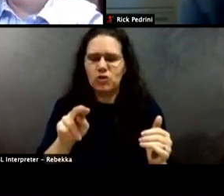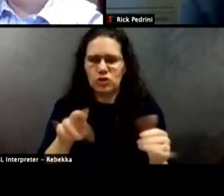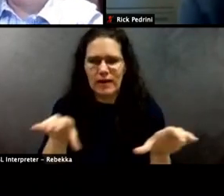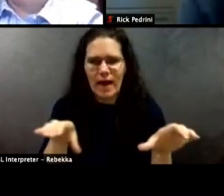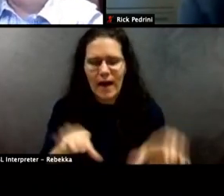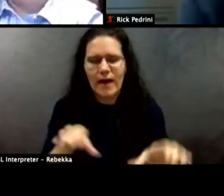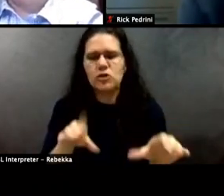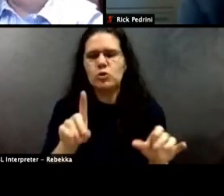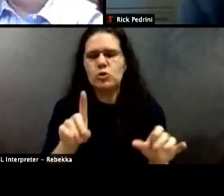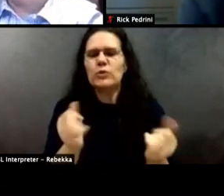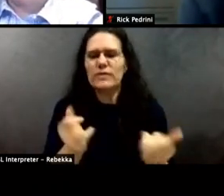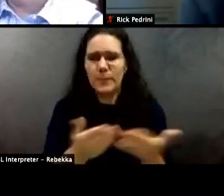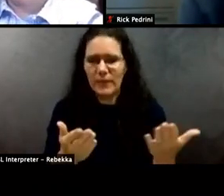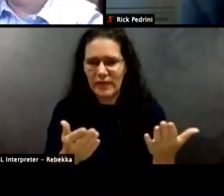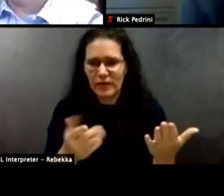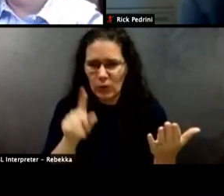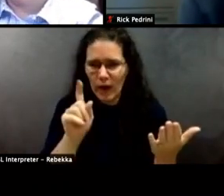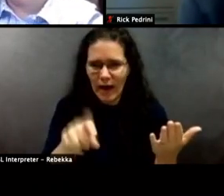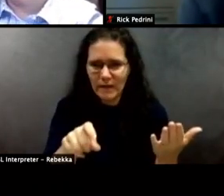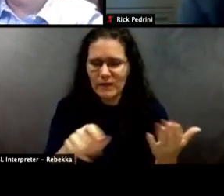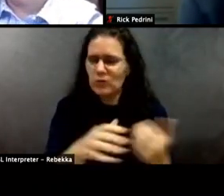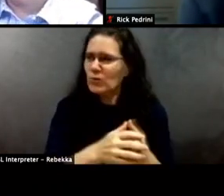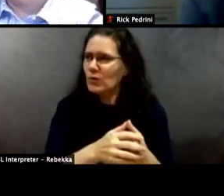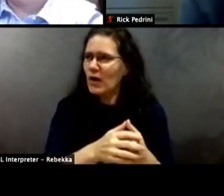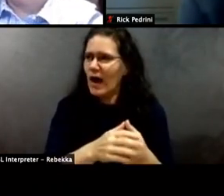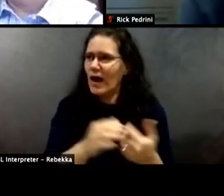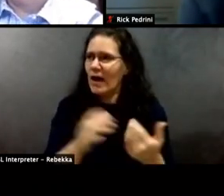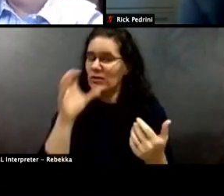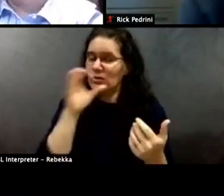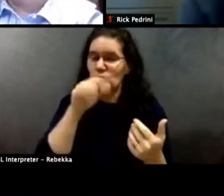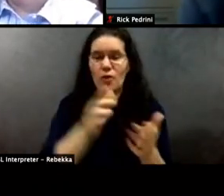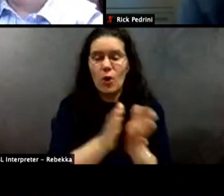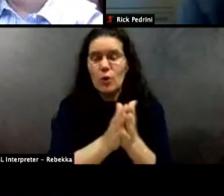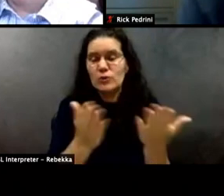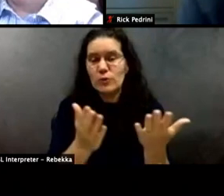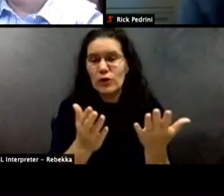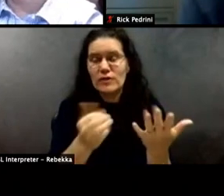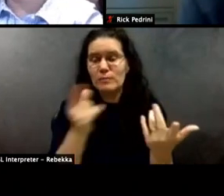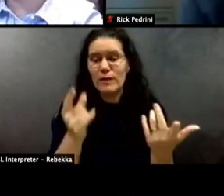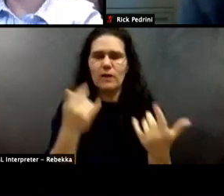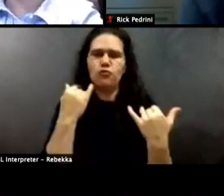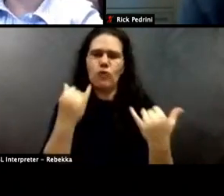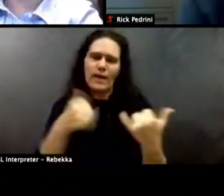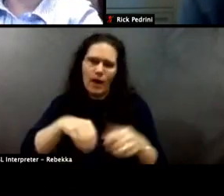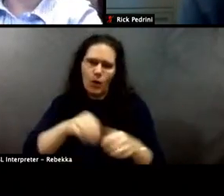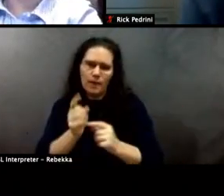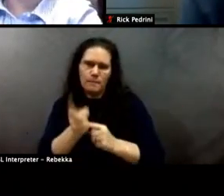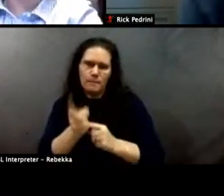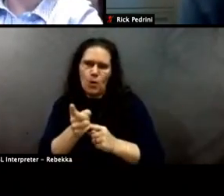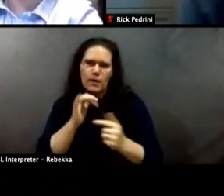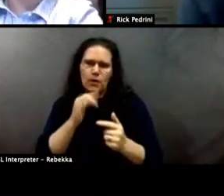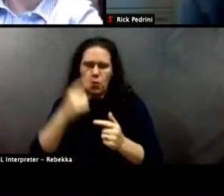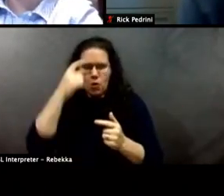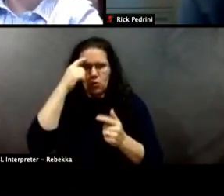my guess is that like, you know, those books probably aren't going to do you a whole lot of good right now. Maybe. I don't know. But like there has to be some